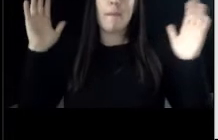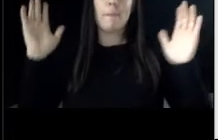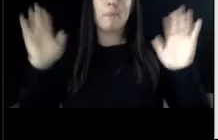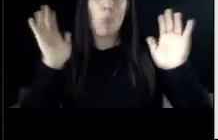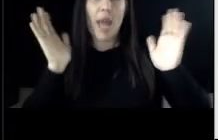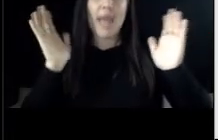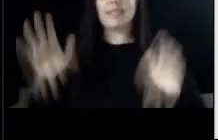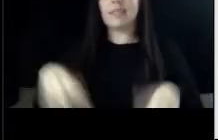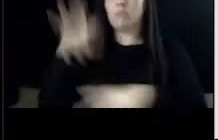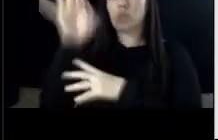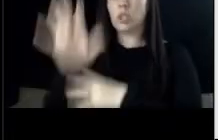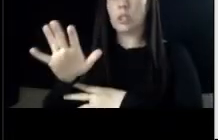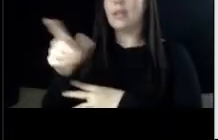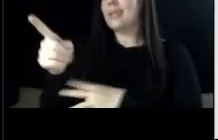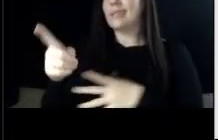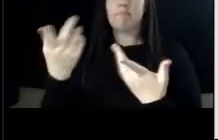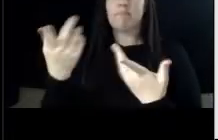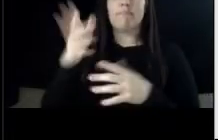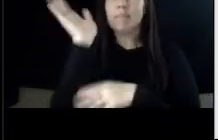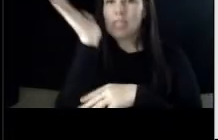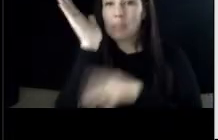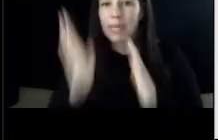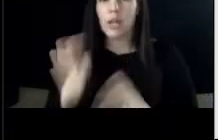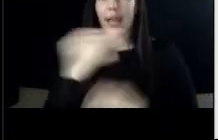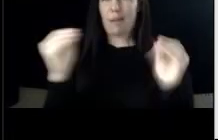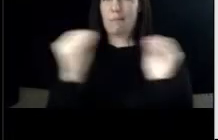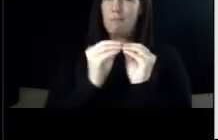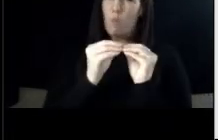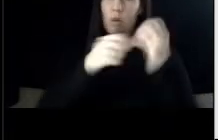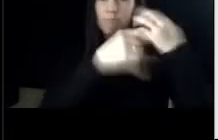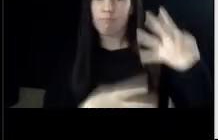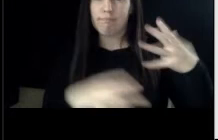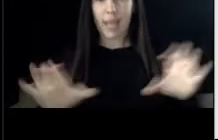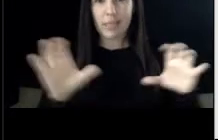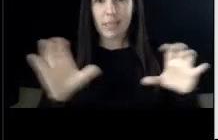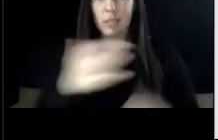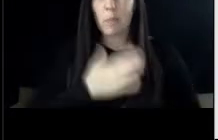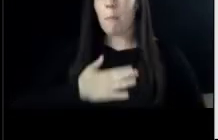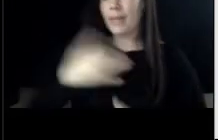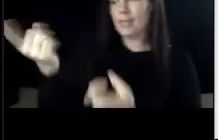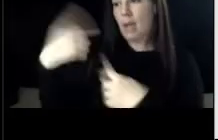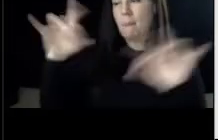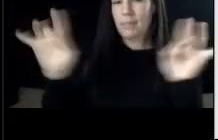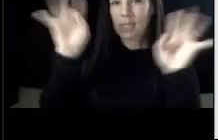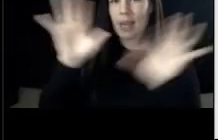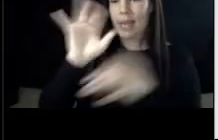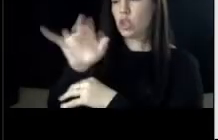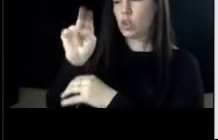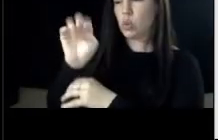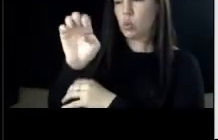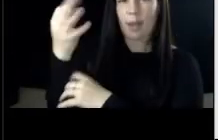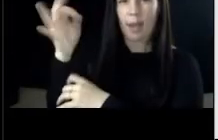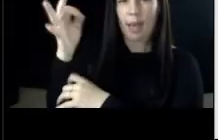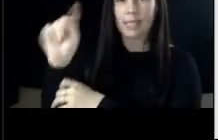speaker and there will be more activities uh so please come out uh sunday june 19th uh